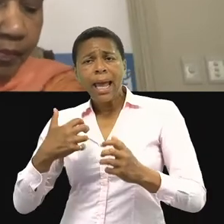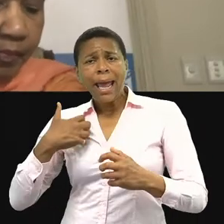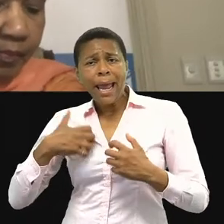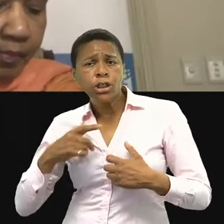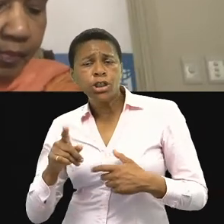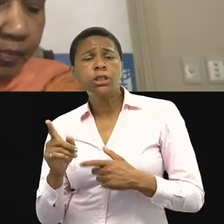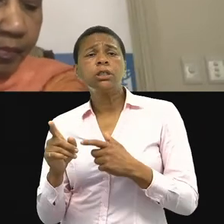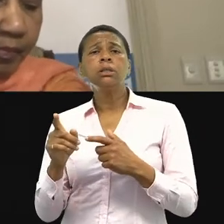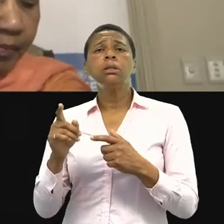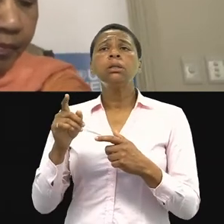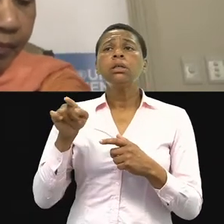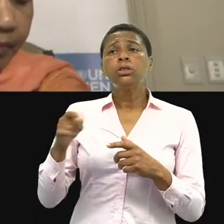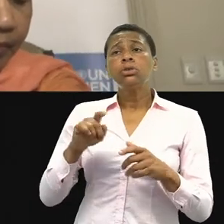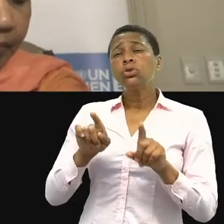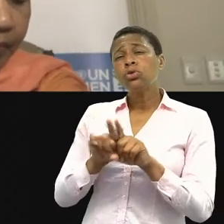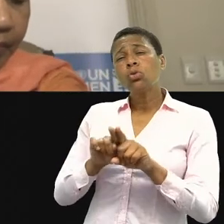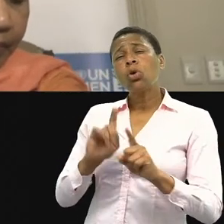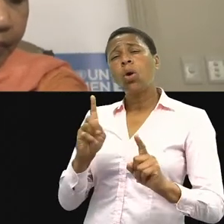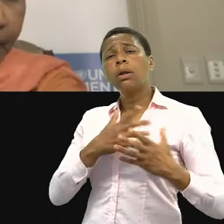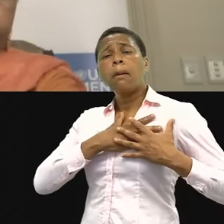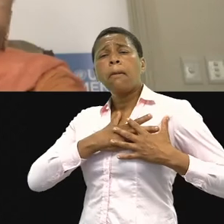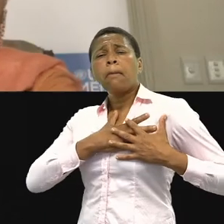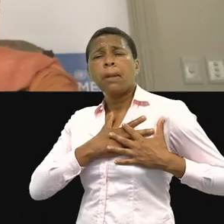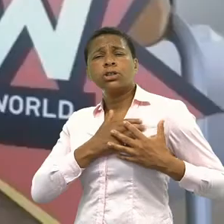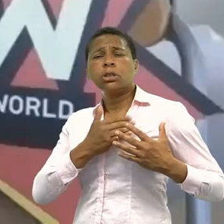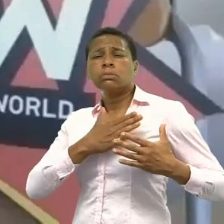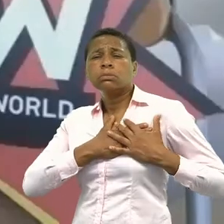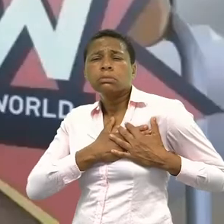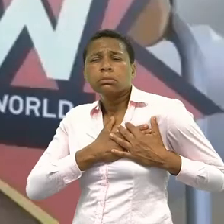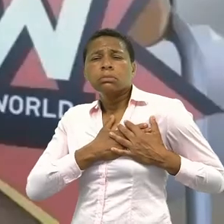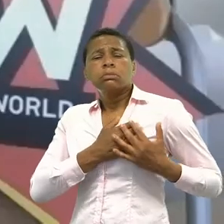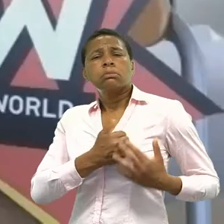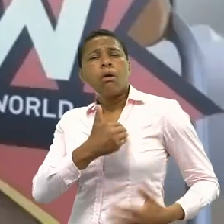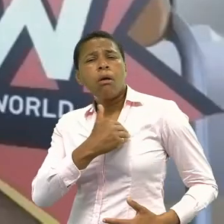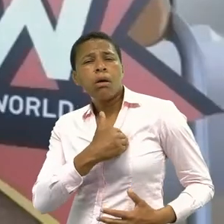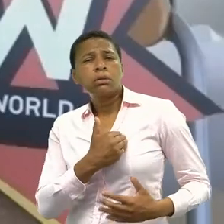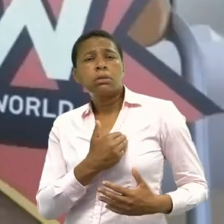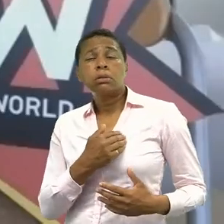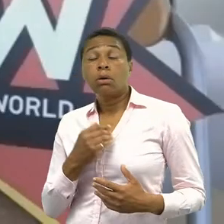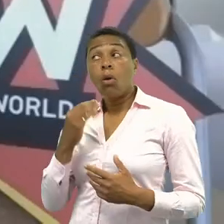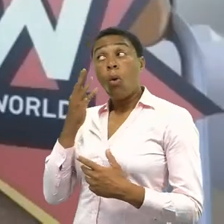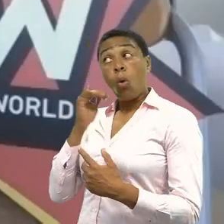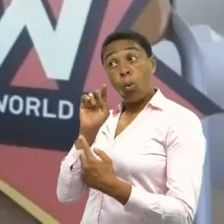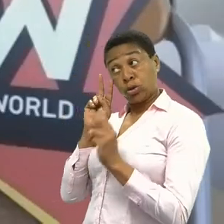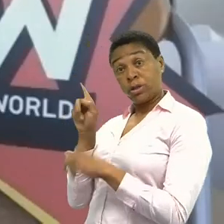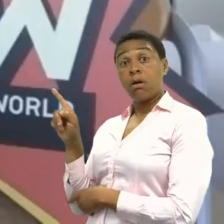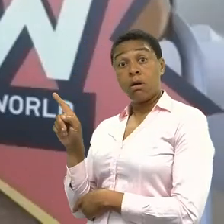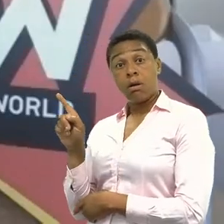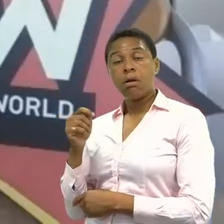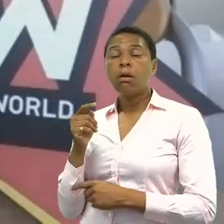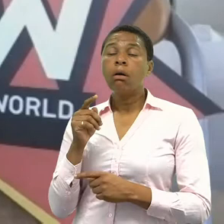but she also has a passionate heart and I think that's what we draw on when we meet her because we know how much she cares.